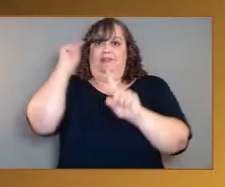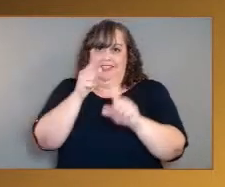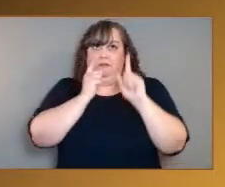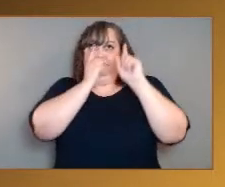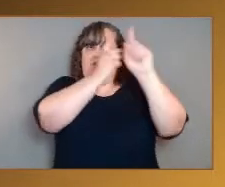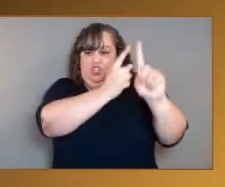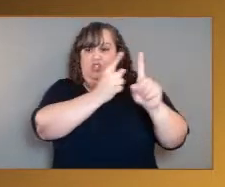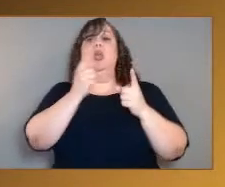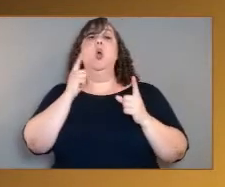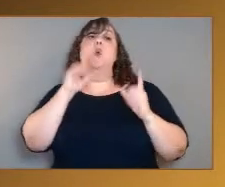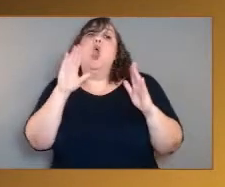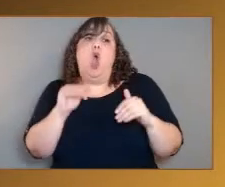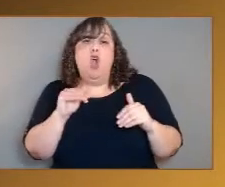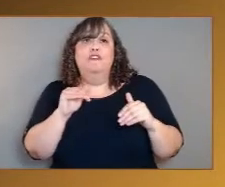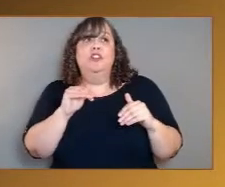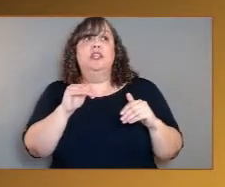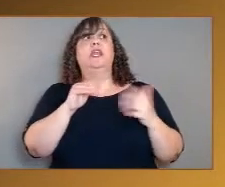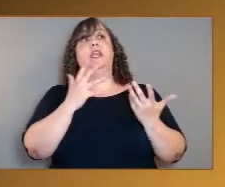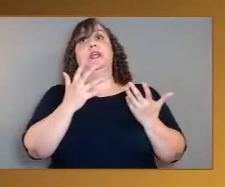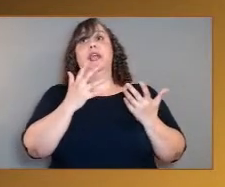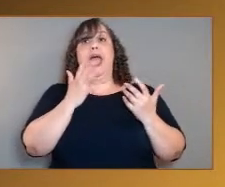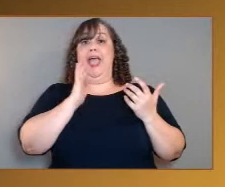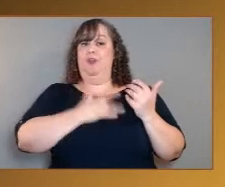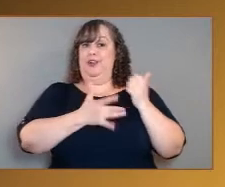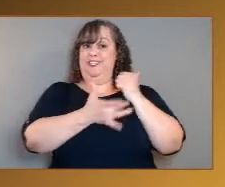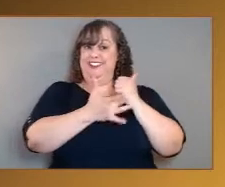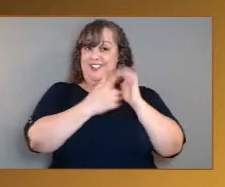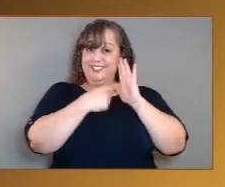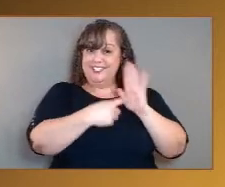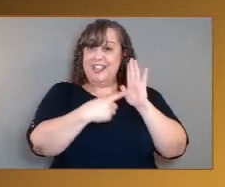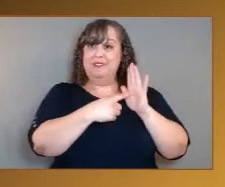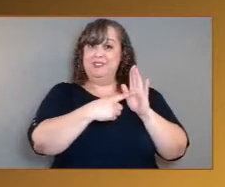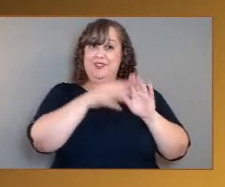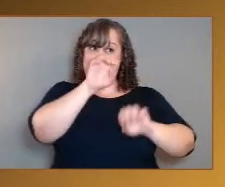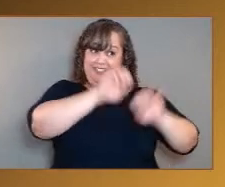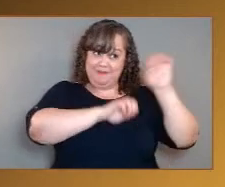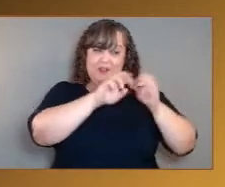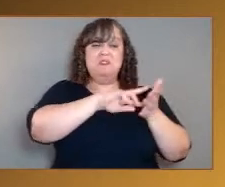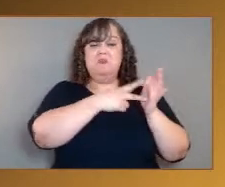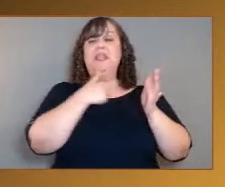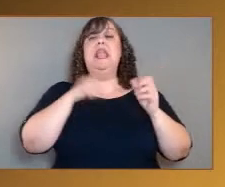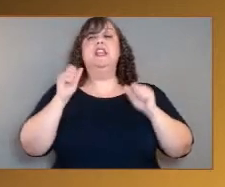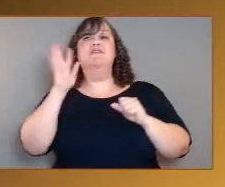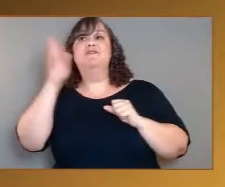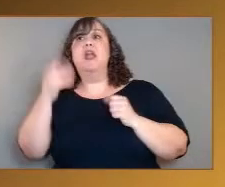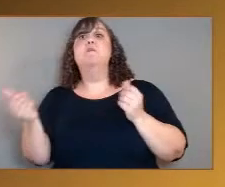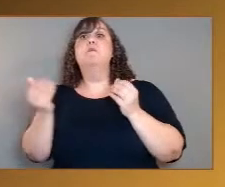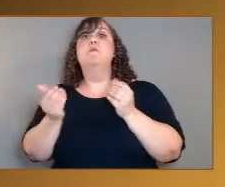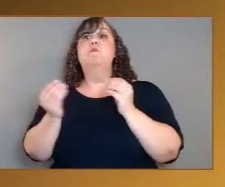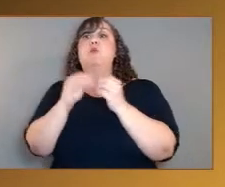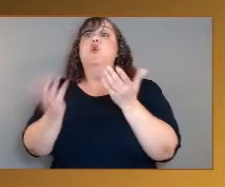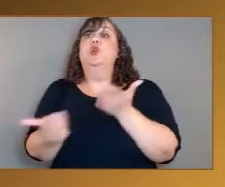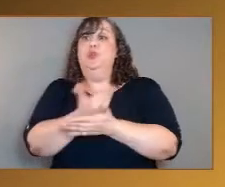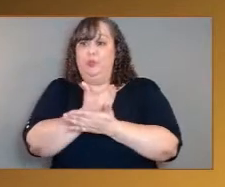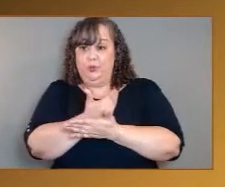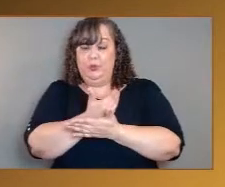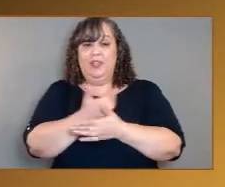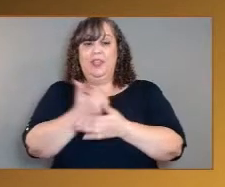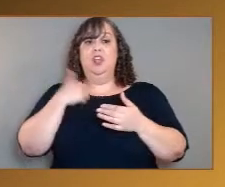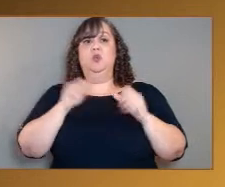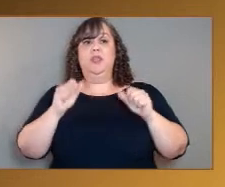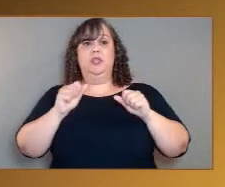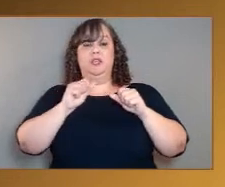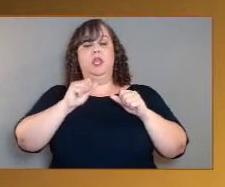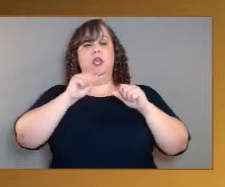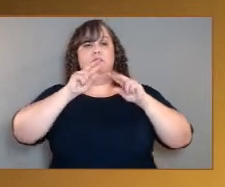technology demonstration experiments to even extend that further. And we have one on DaVinci Plus to measure the hyperspectral composition of